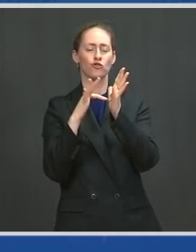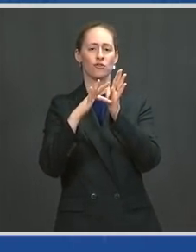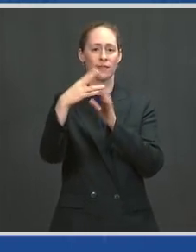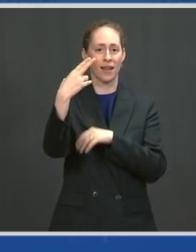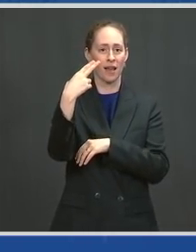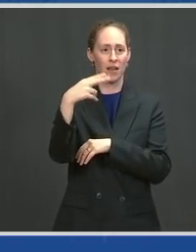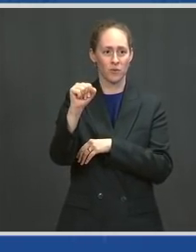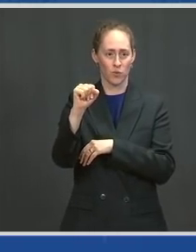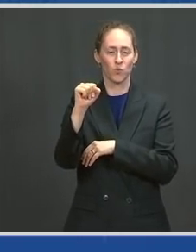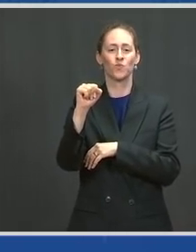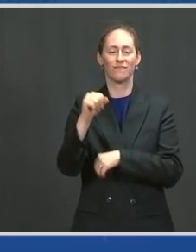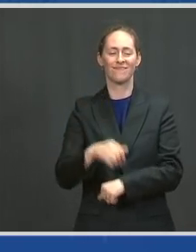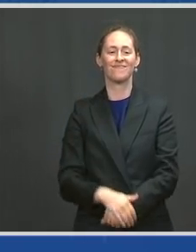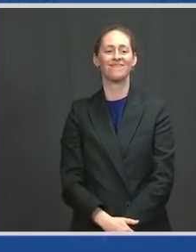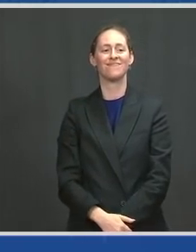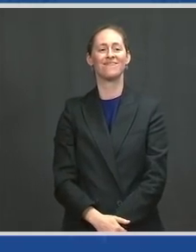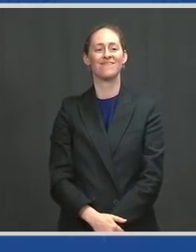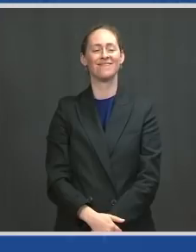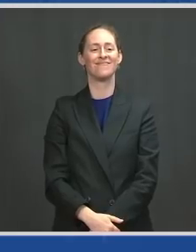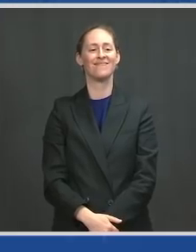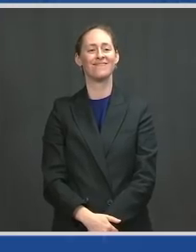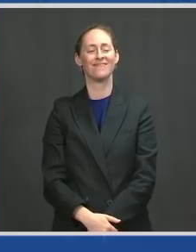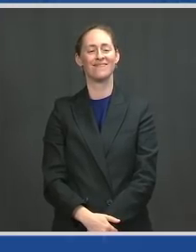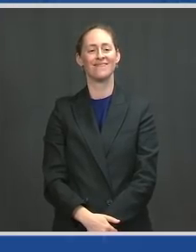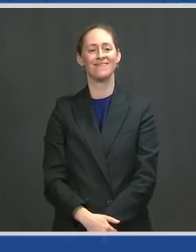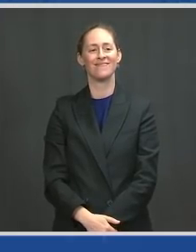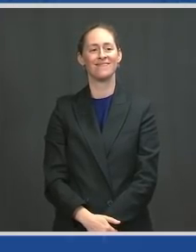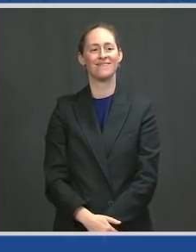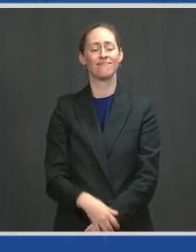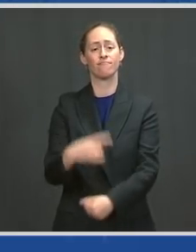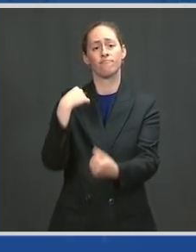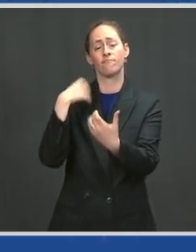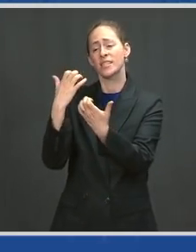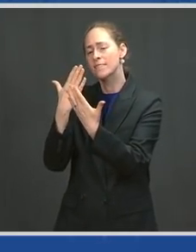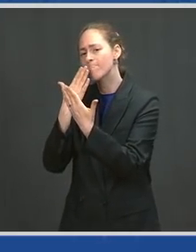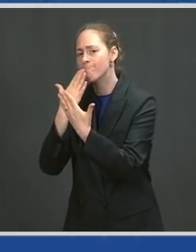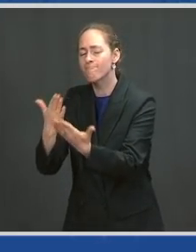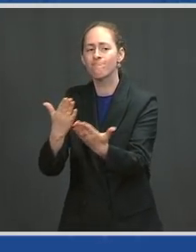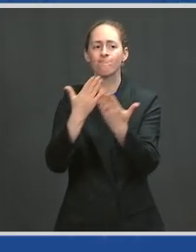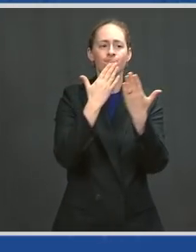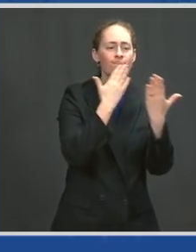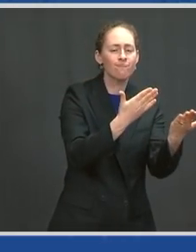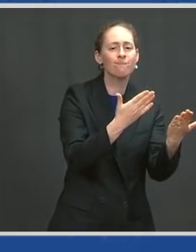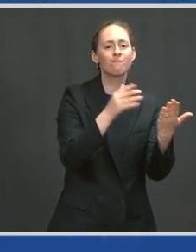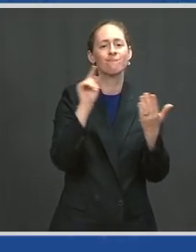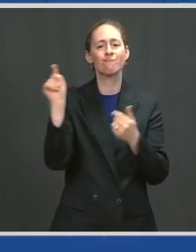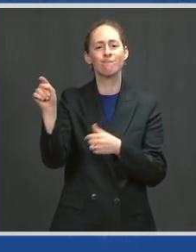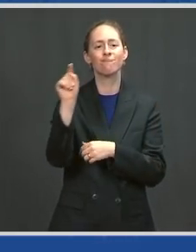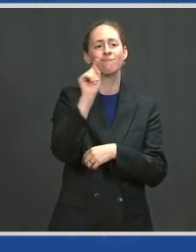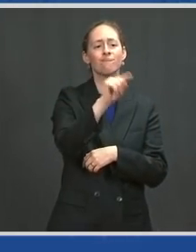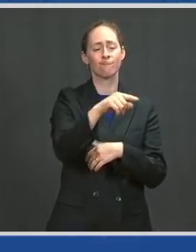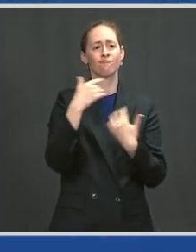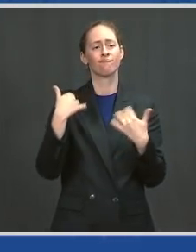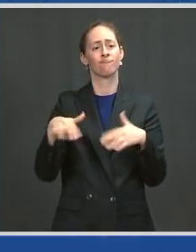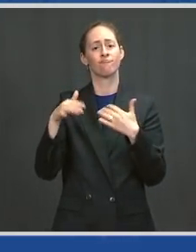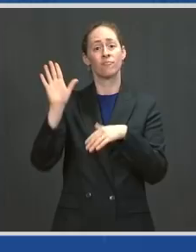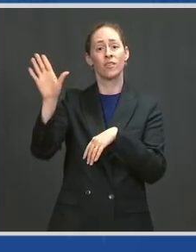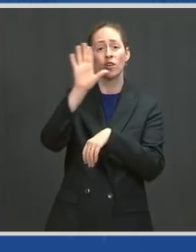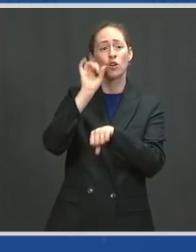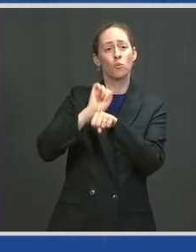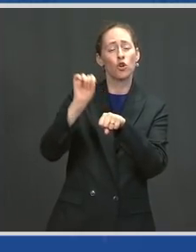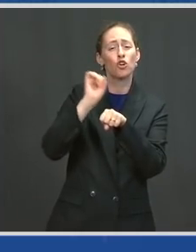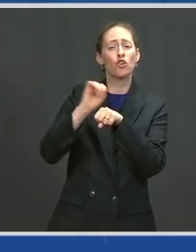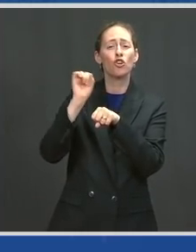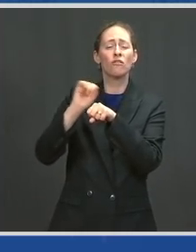President Biden and Governor Northam. Because of the incredible work that has been done by your administrations, doctors,